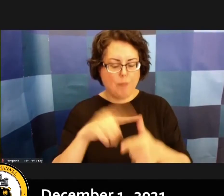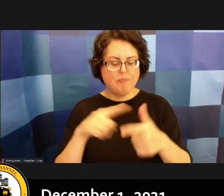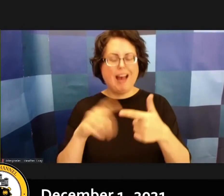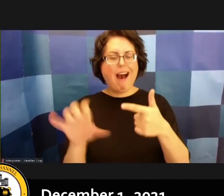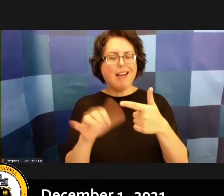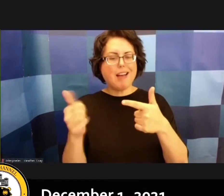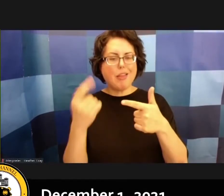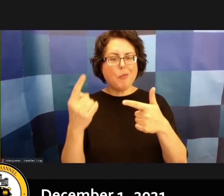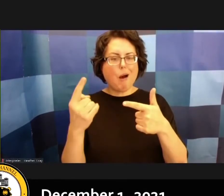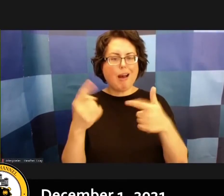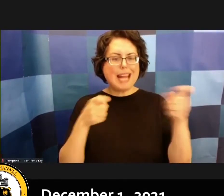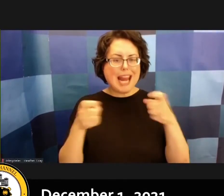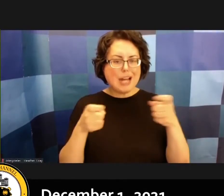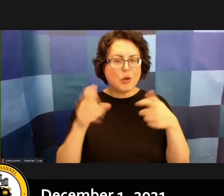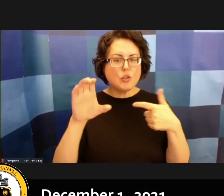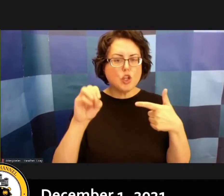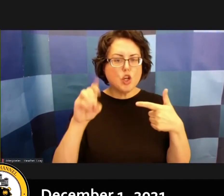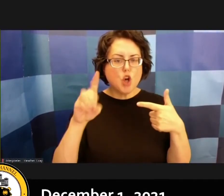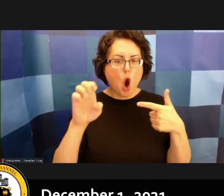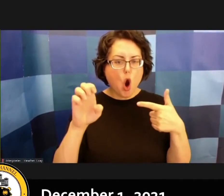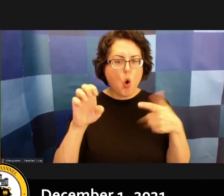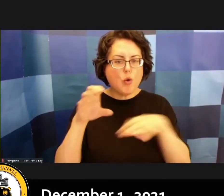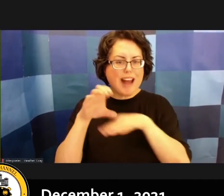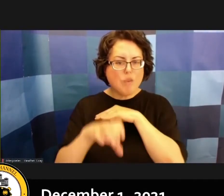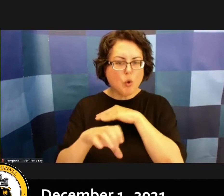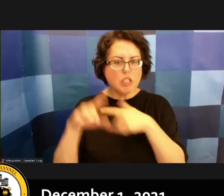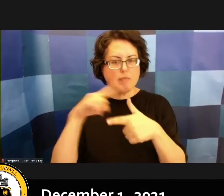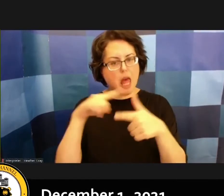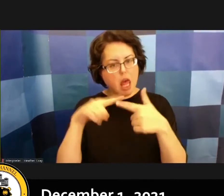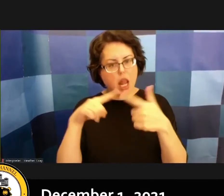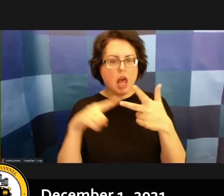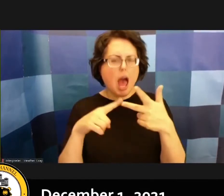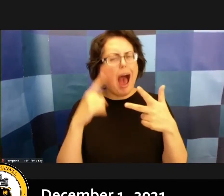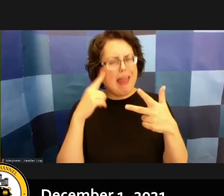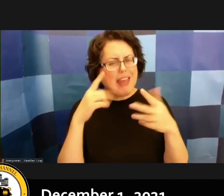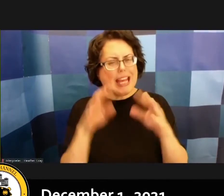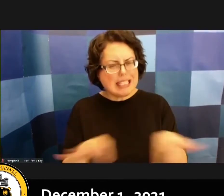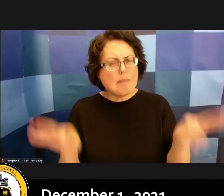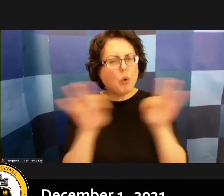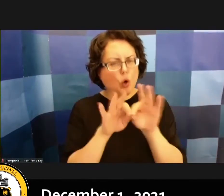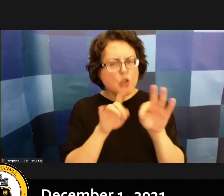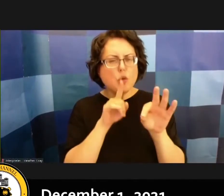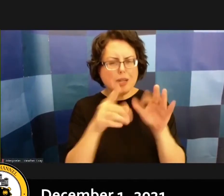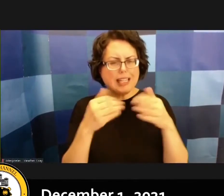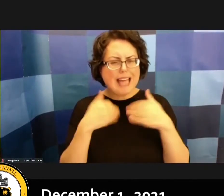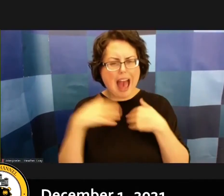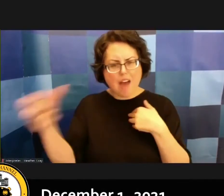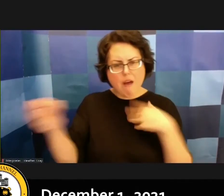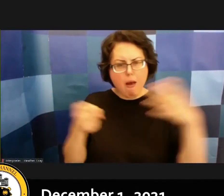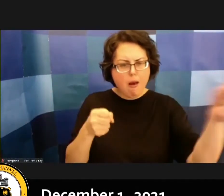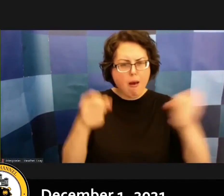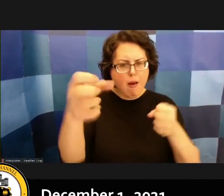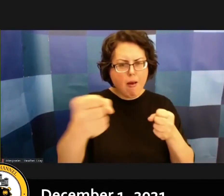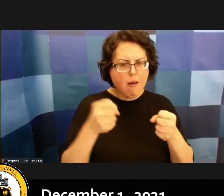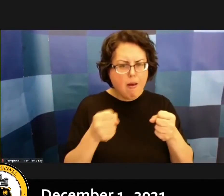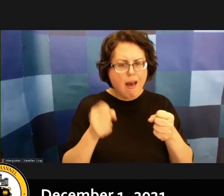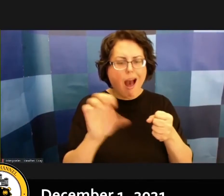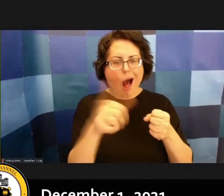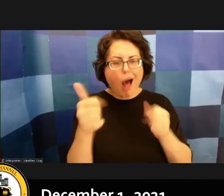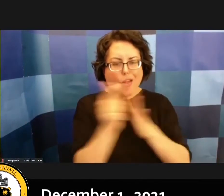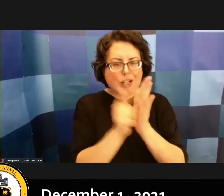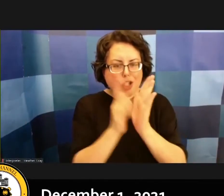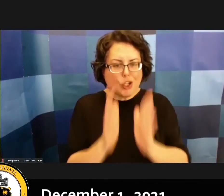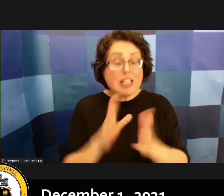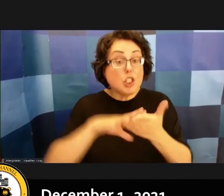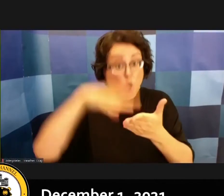and i do think it's important to kind of maybe bring in some other attorneys to learn how to do that as well in a more